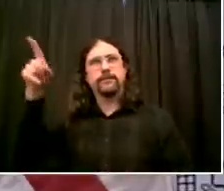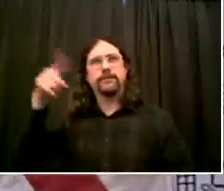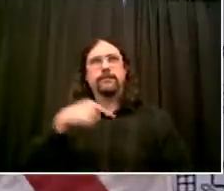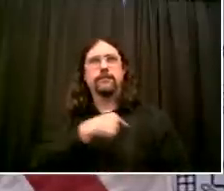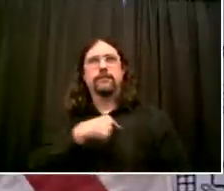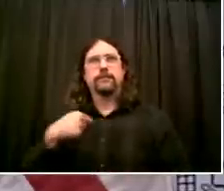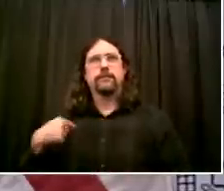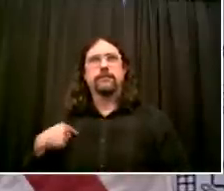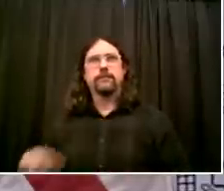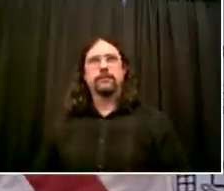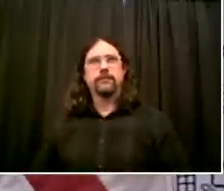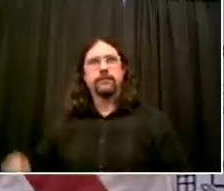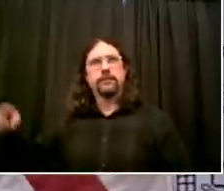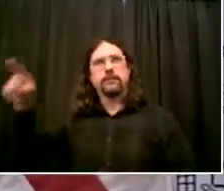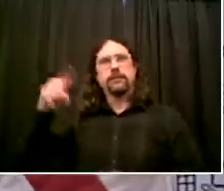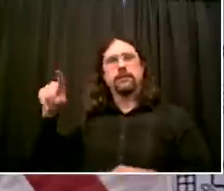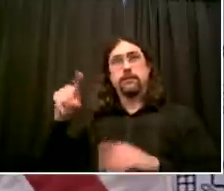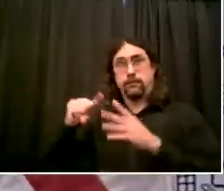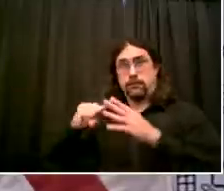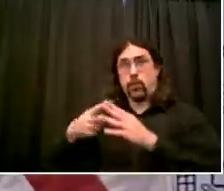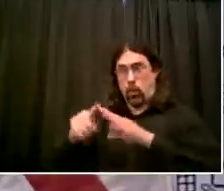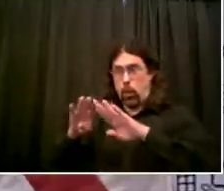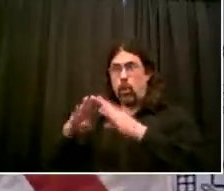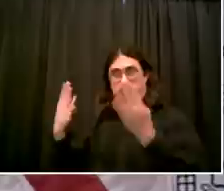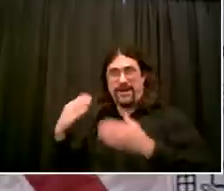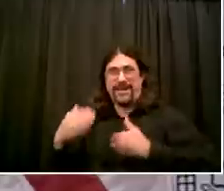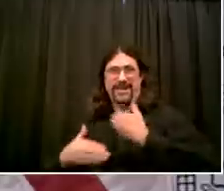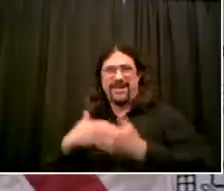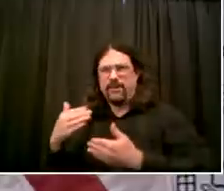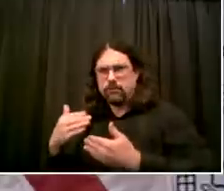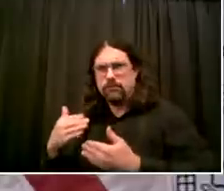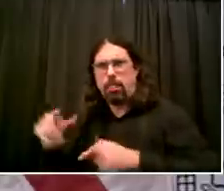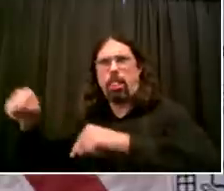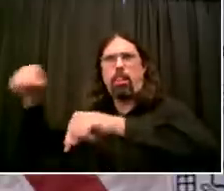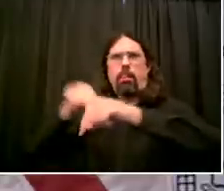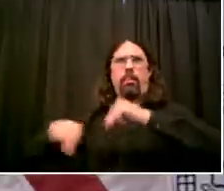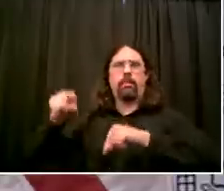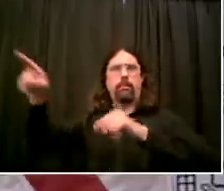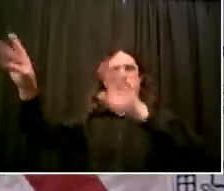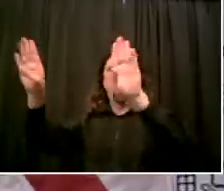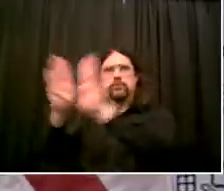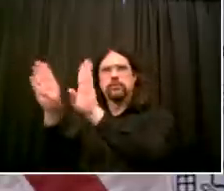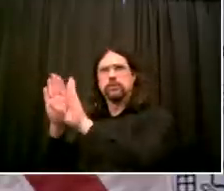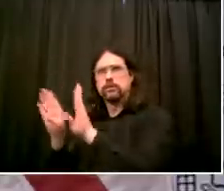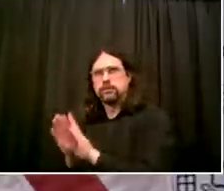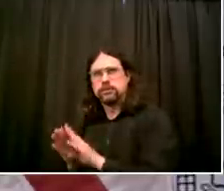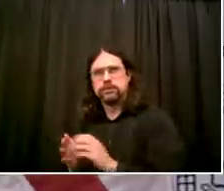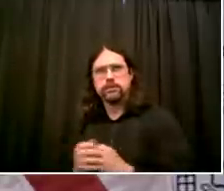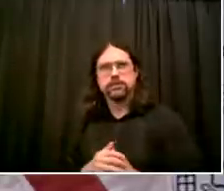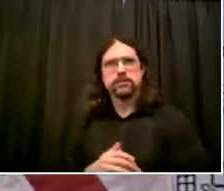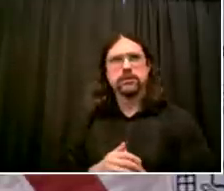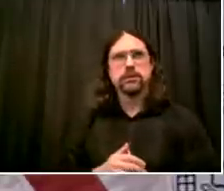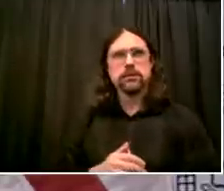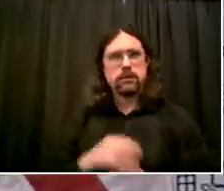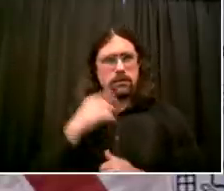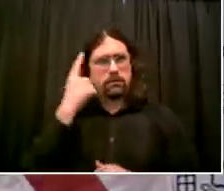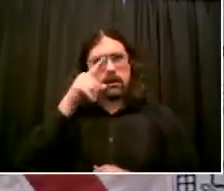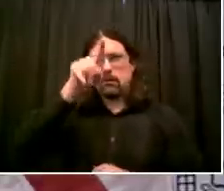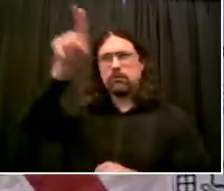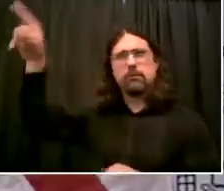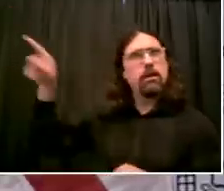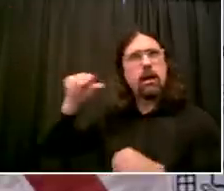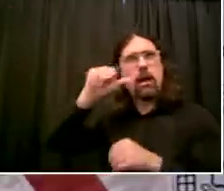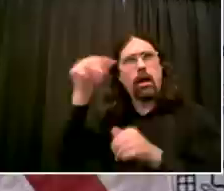monitoring the indicators, but is there anything specific that would trigger a reversal